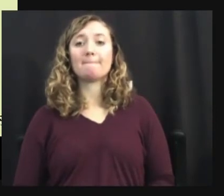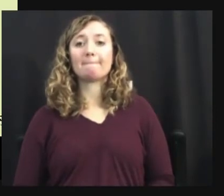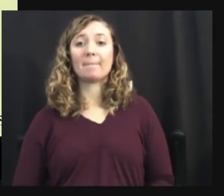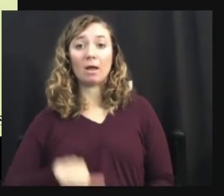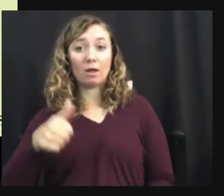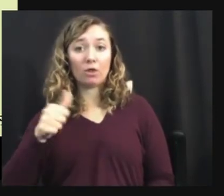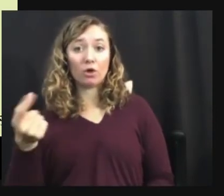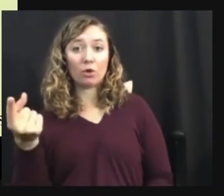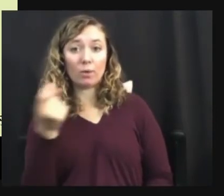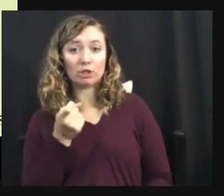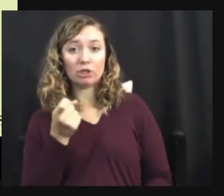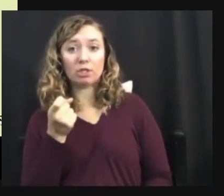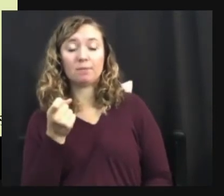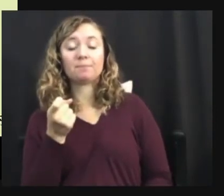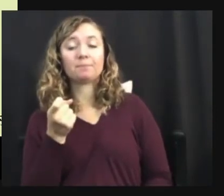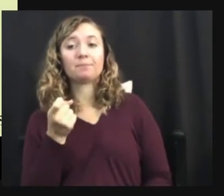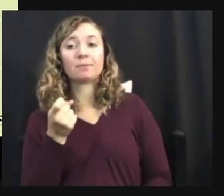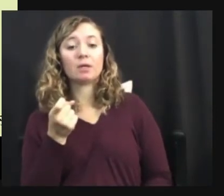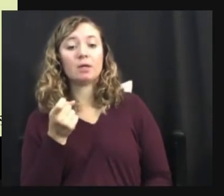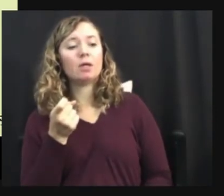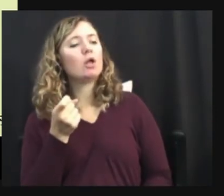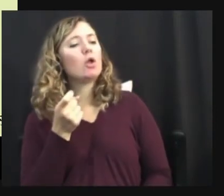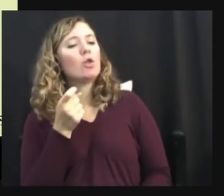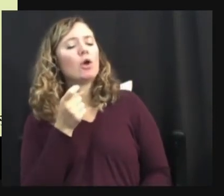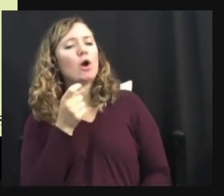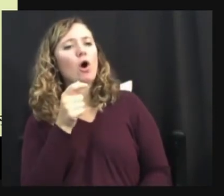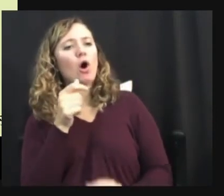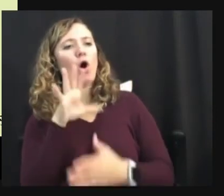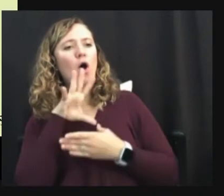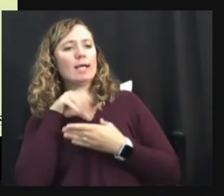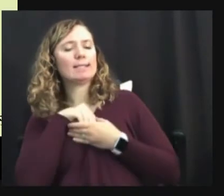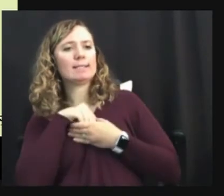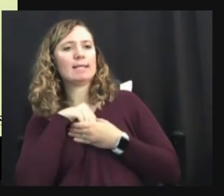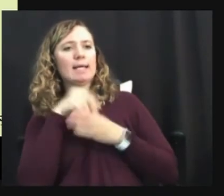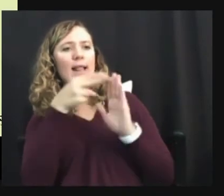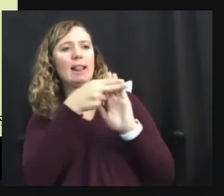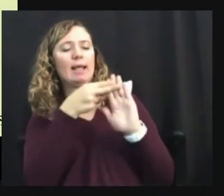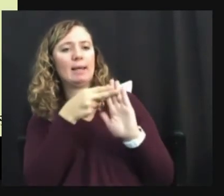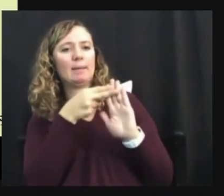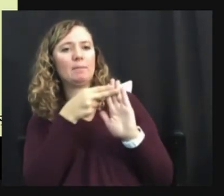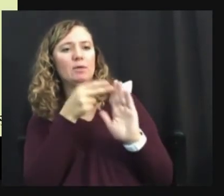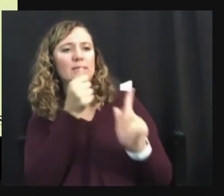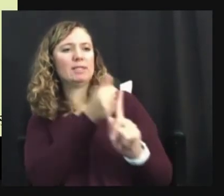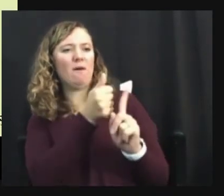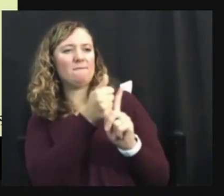another question from the chat is the autistic label harmful for us by itself.